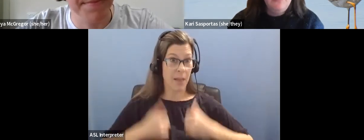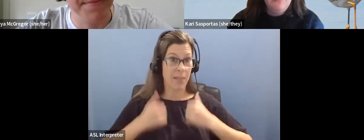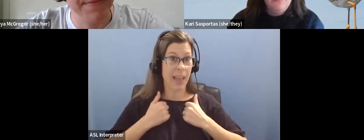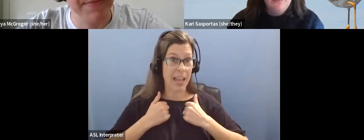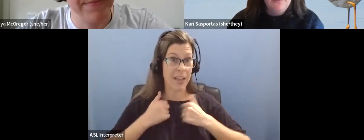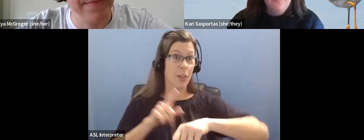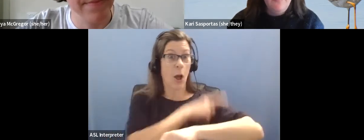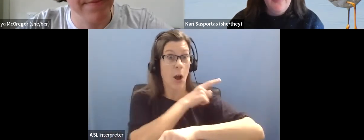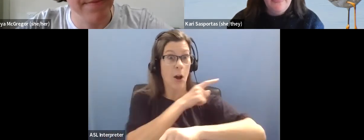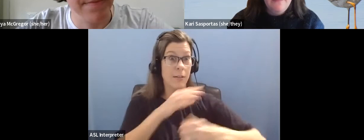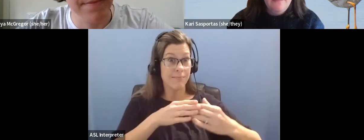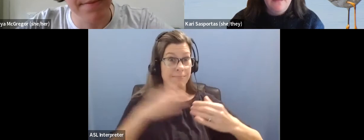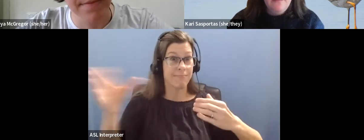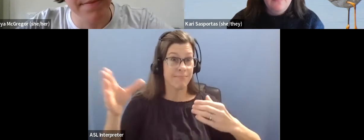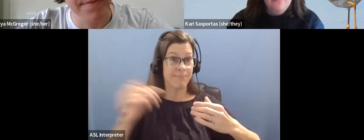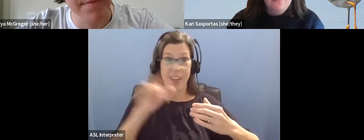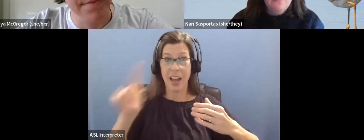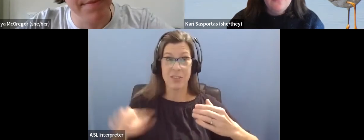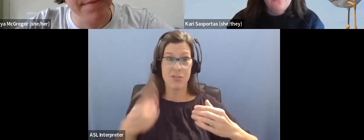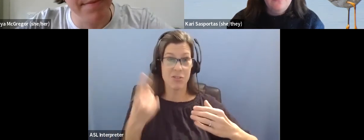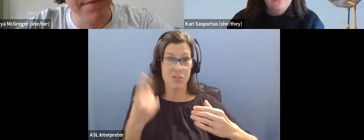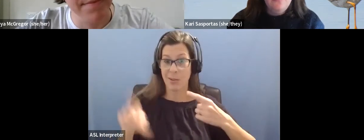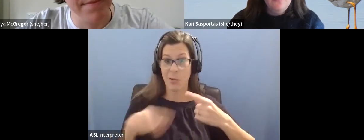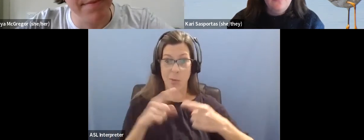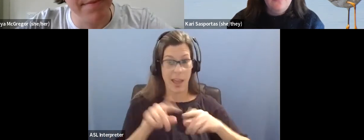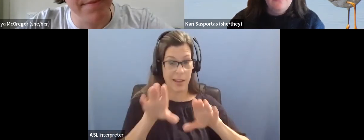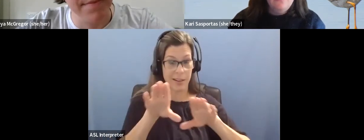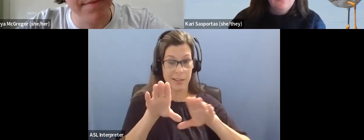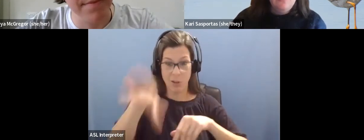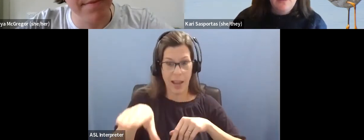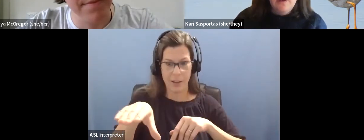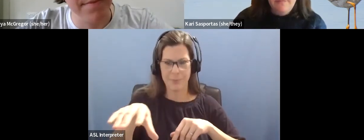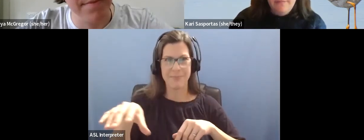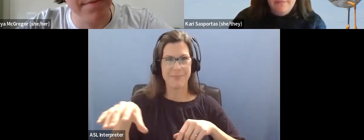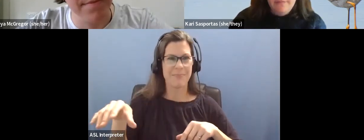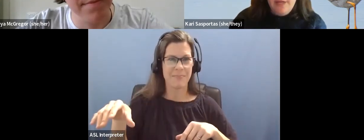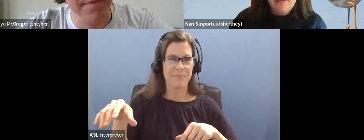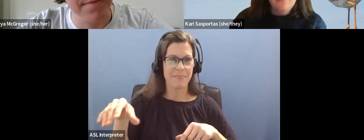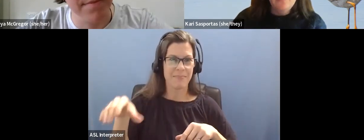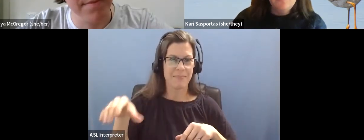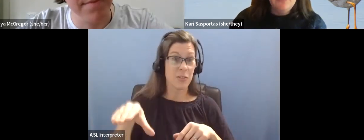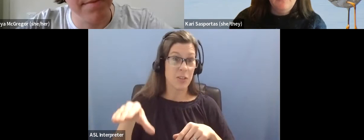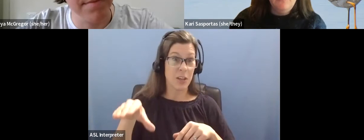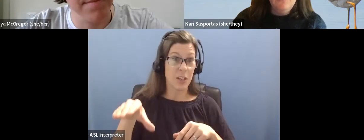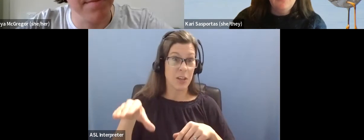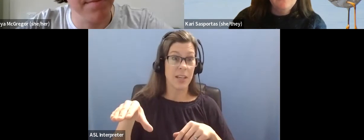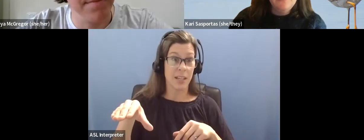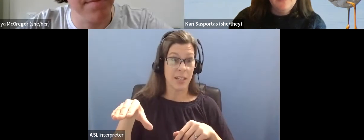developmental disability. Um, and children don't, um, as adults